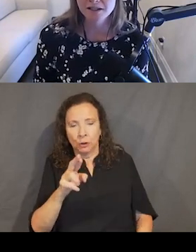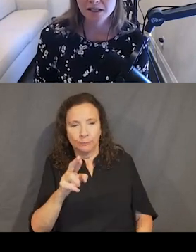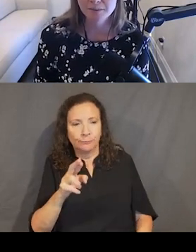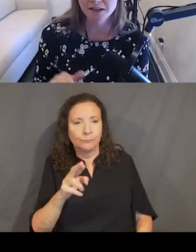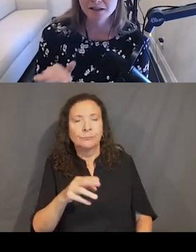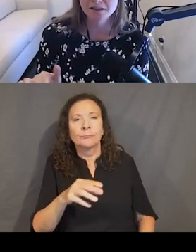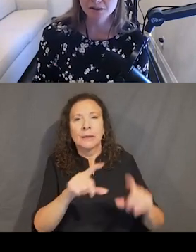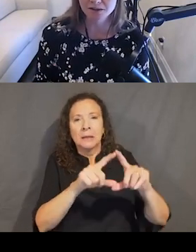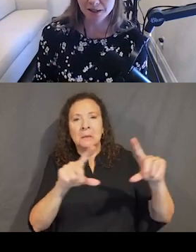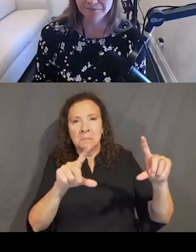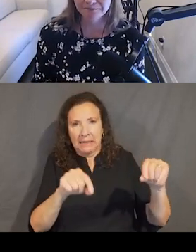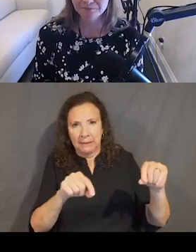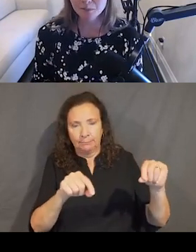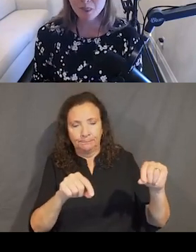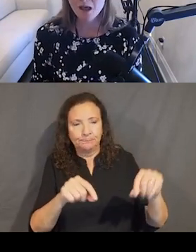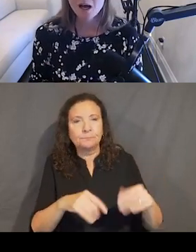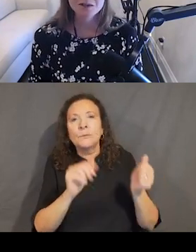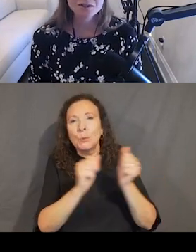white text that says button, double underline.